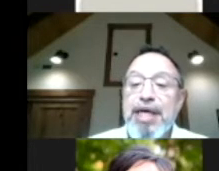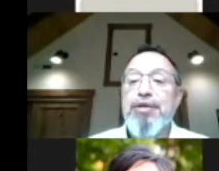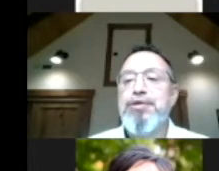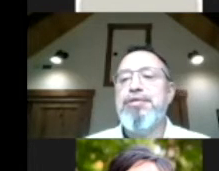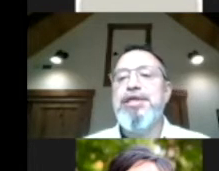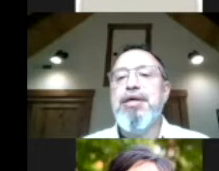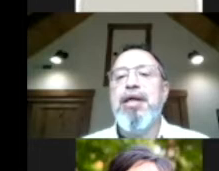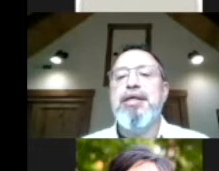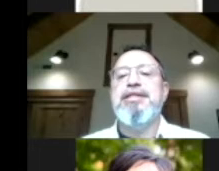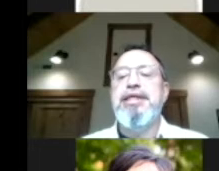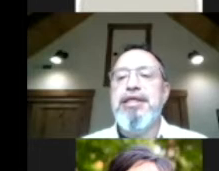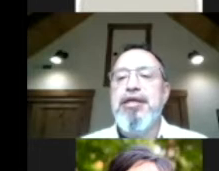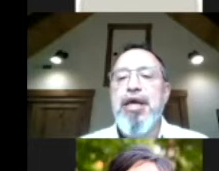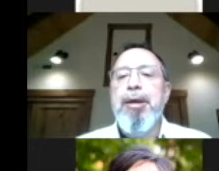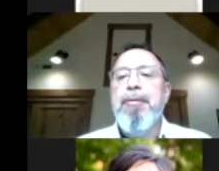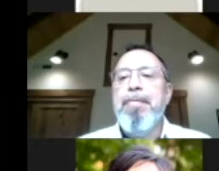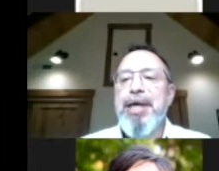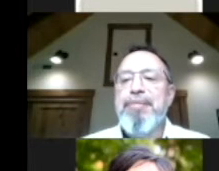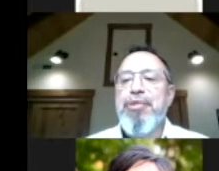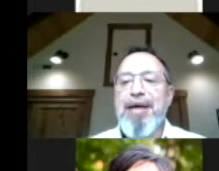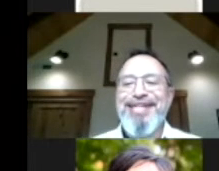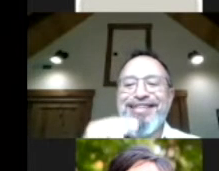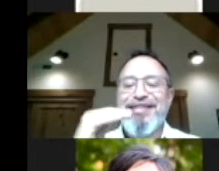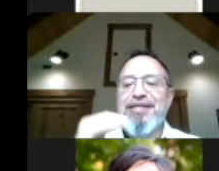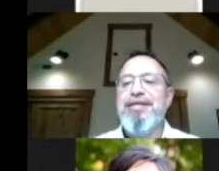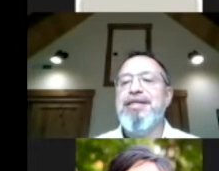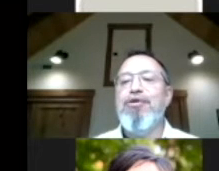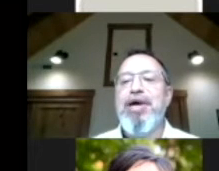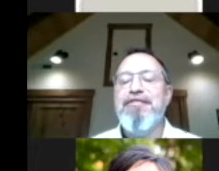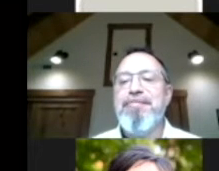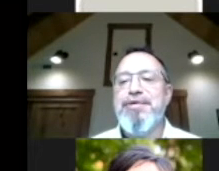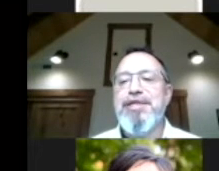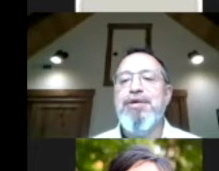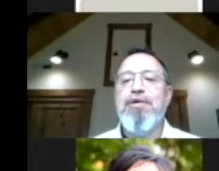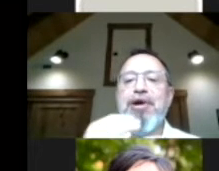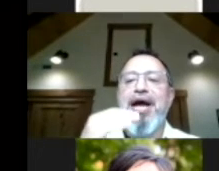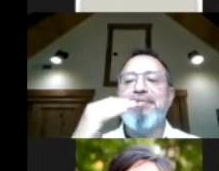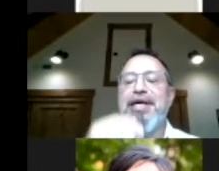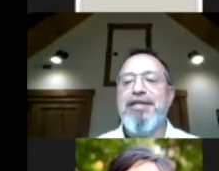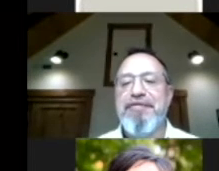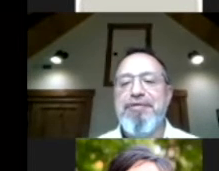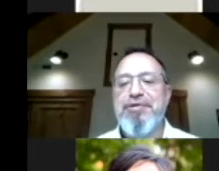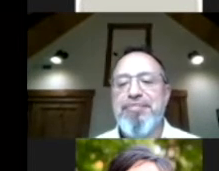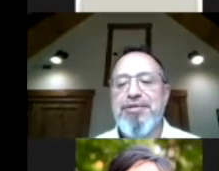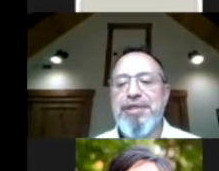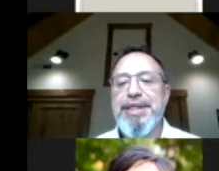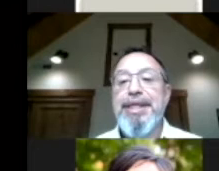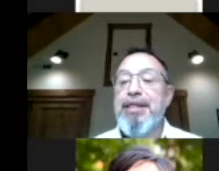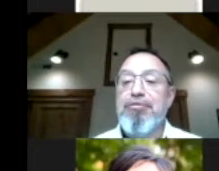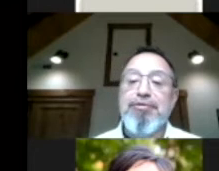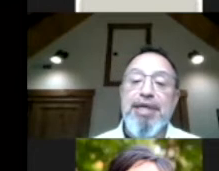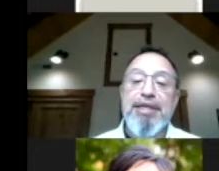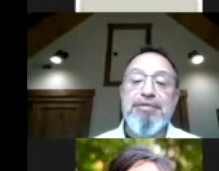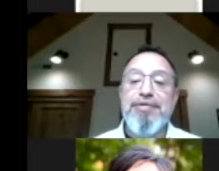news is that notes the recall is leading, but perhaps not at the, you know, wide enough majority, or perhaps not at the 50% majority